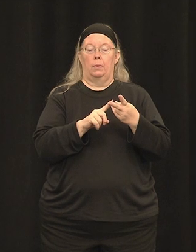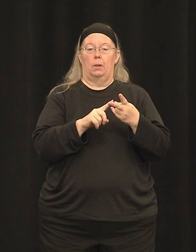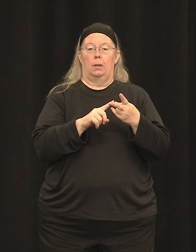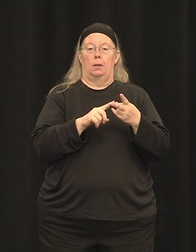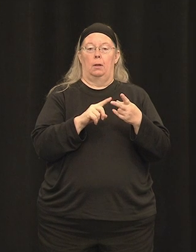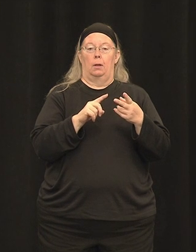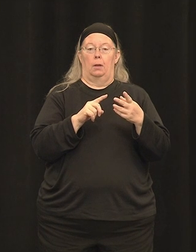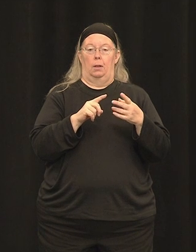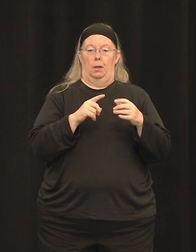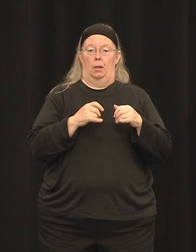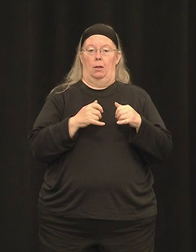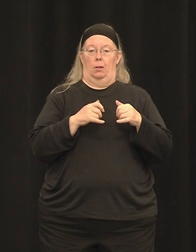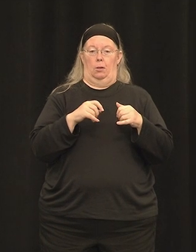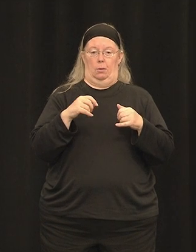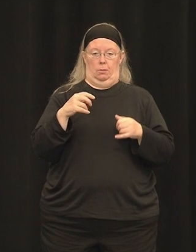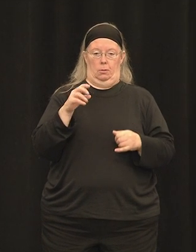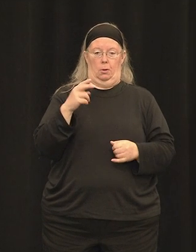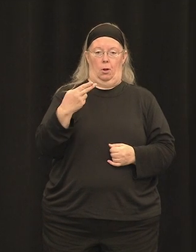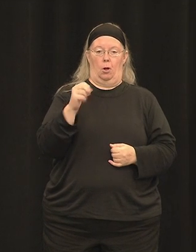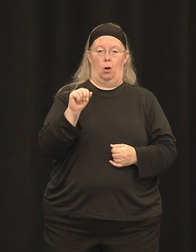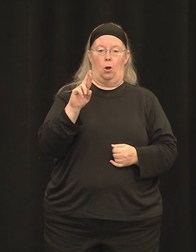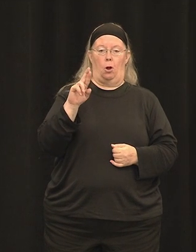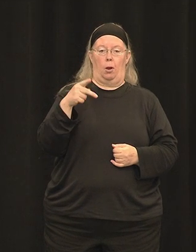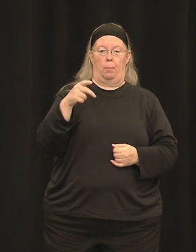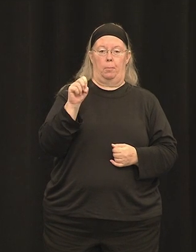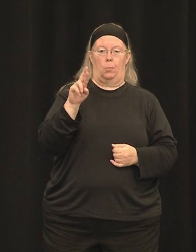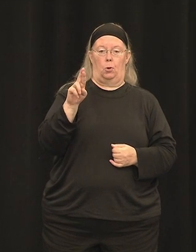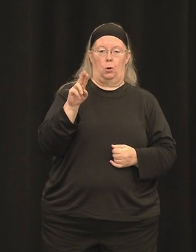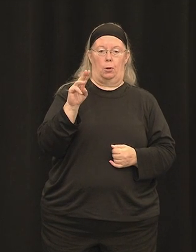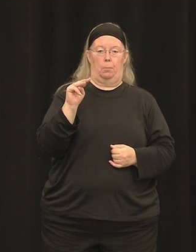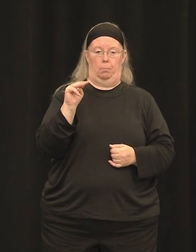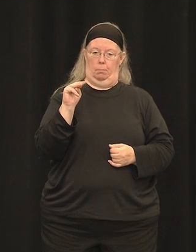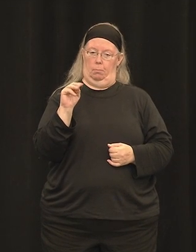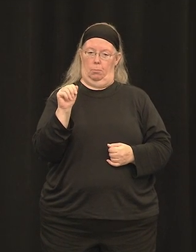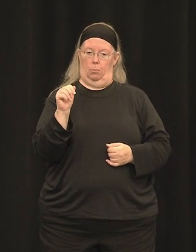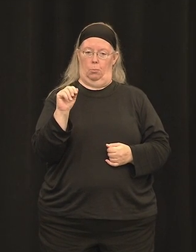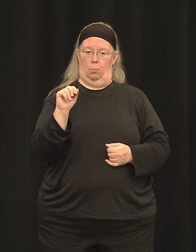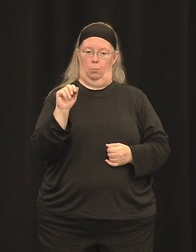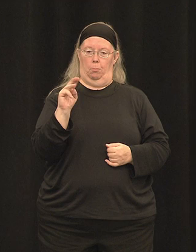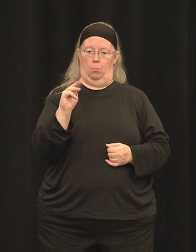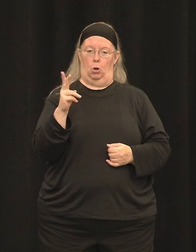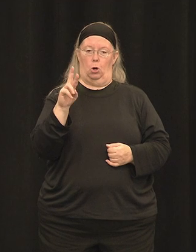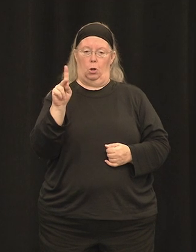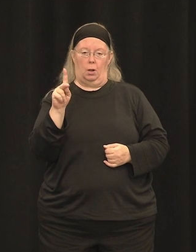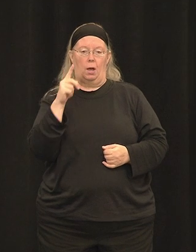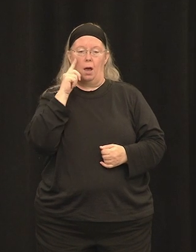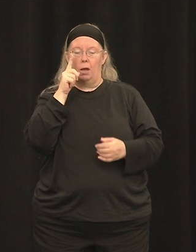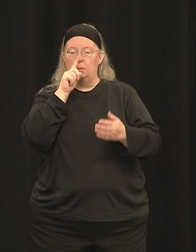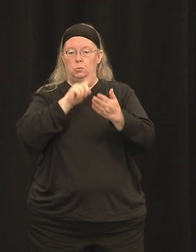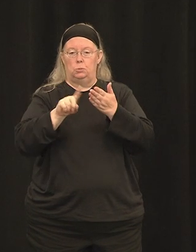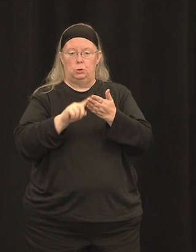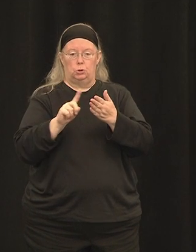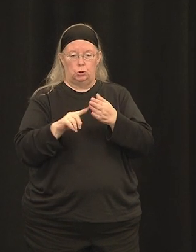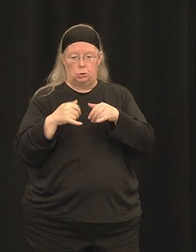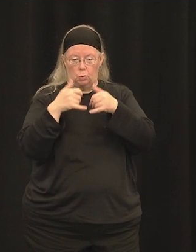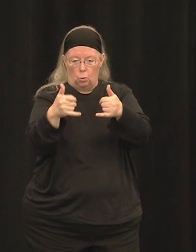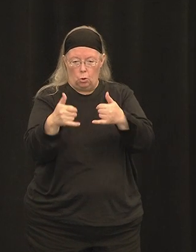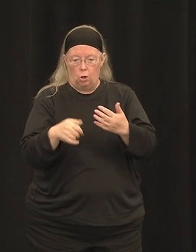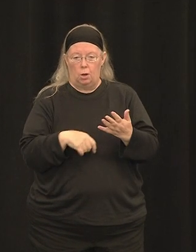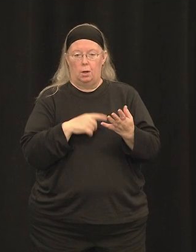Innovative Ophthalmology Award, the Arvo Pfizer Carl